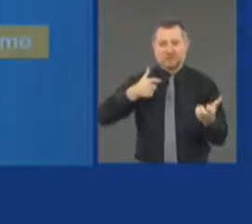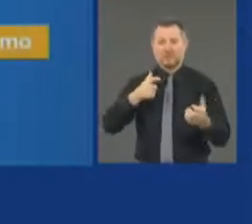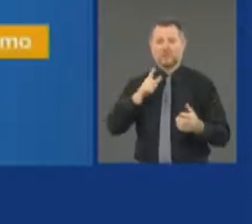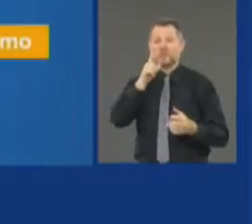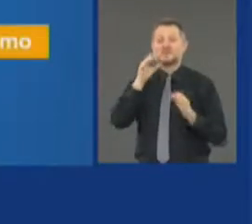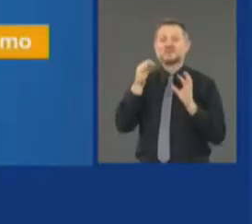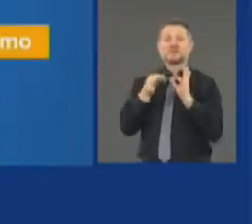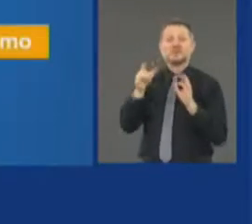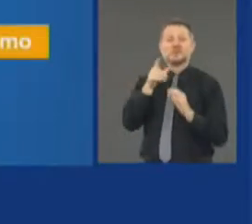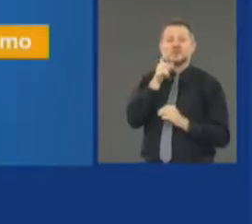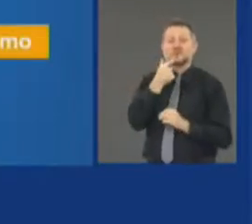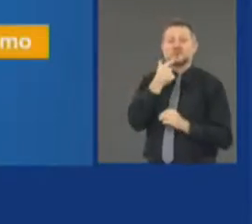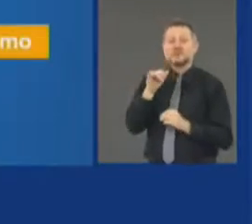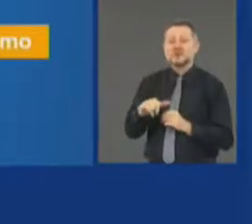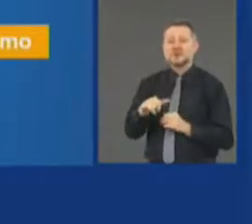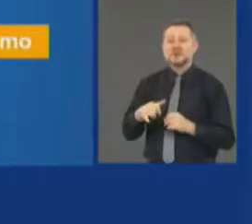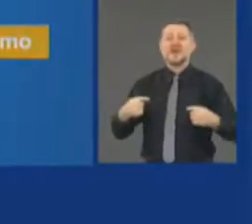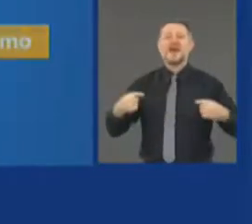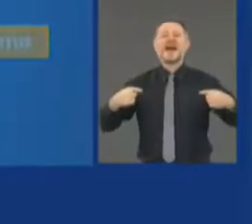I said that.